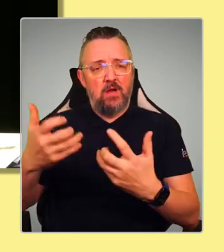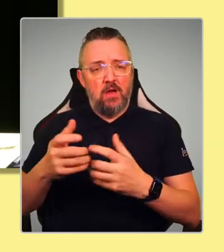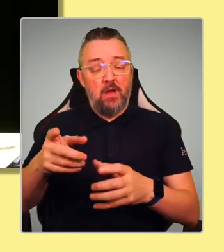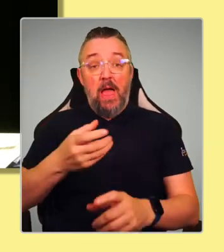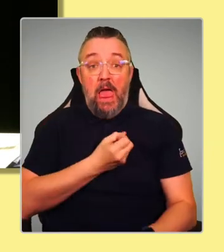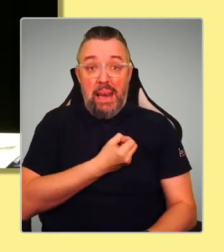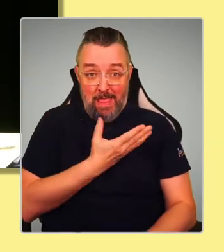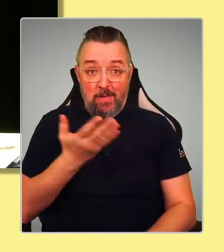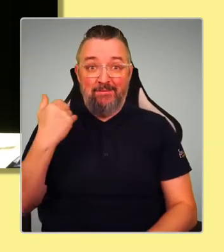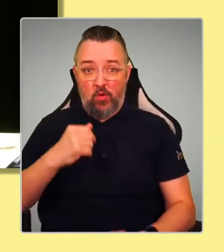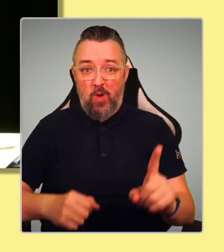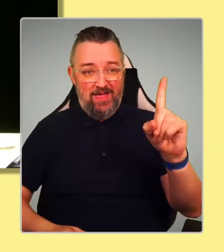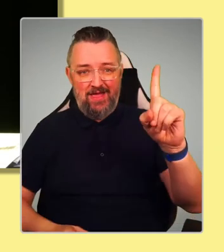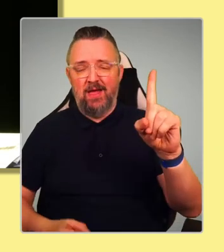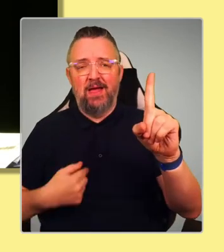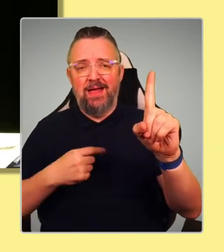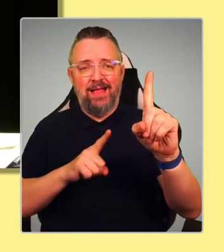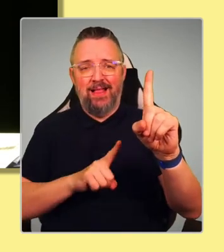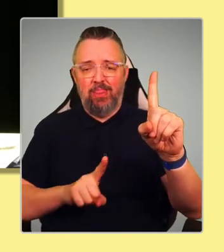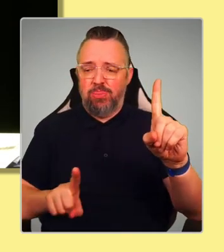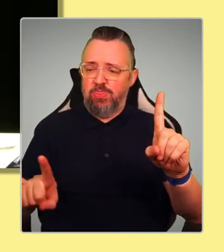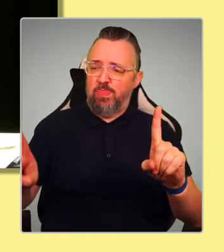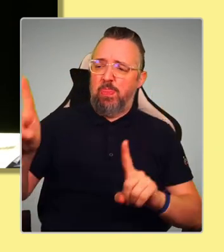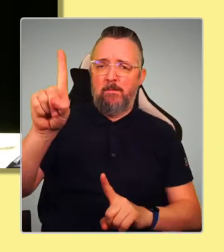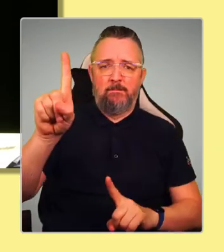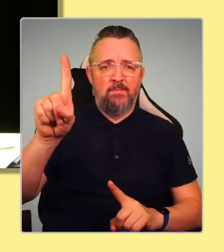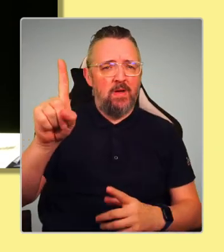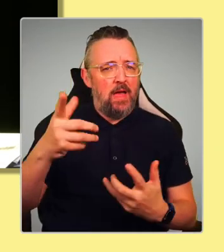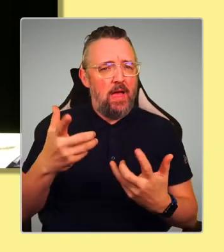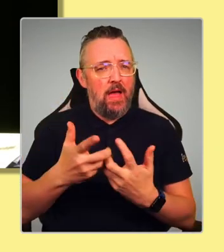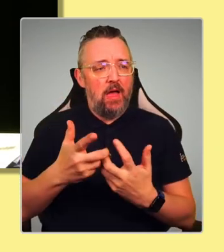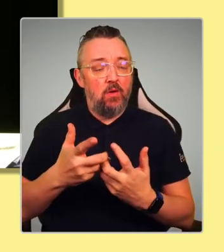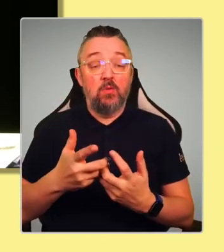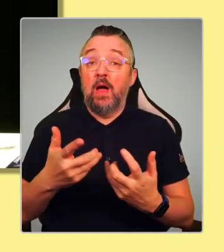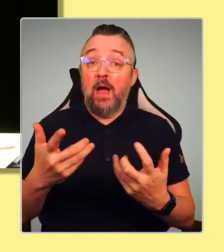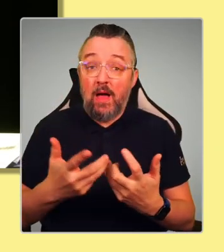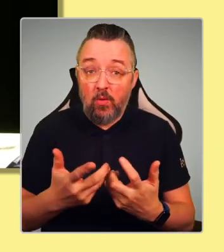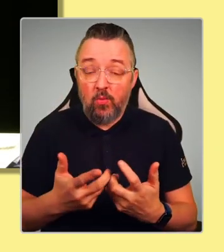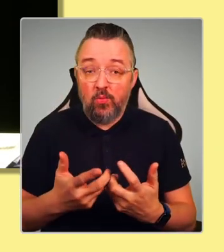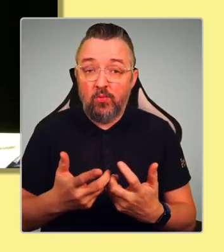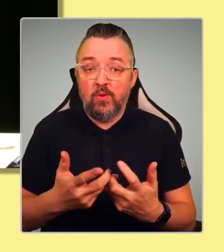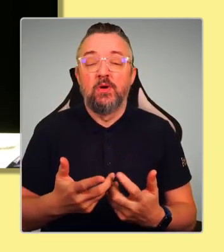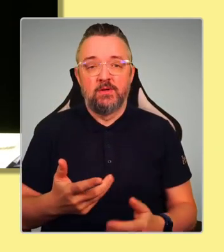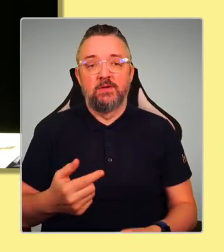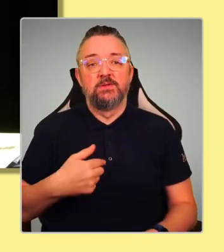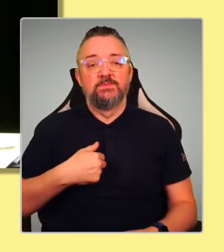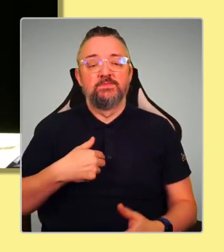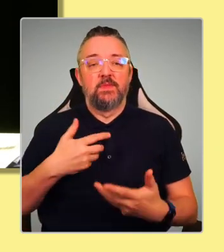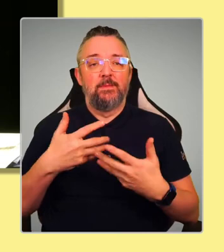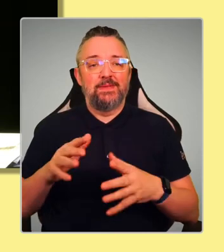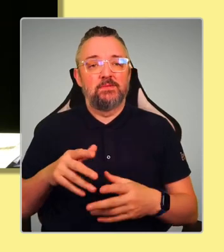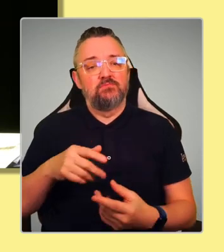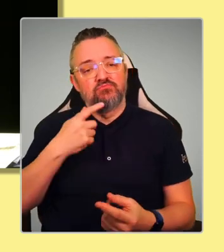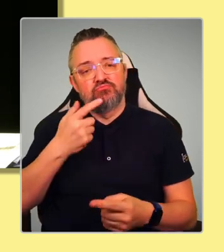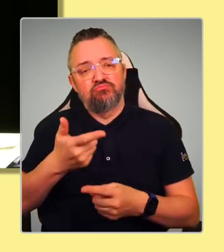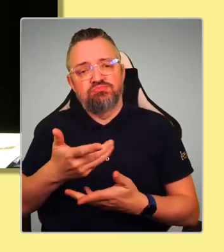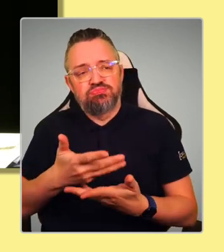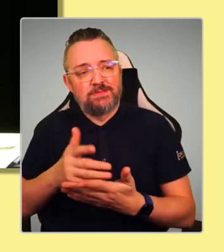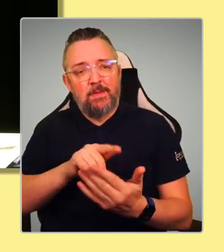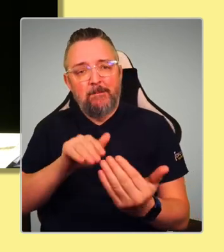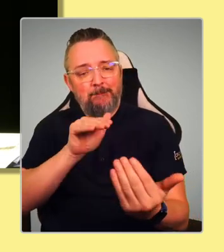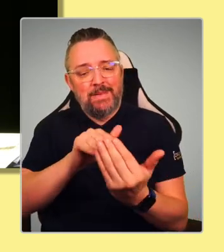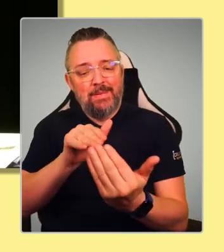Essentially as that dominant force. We did so because we spoke to the values of the Scottish people.